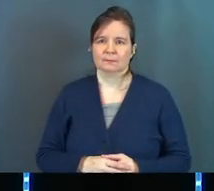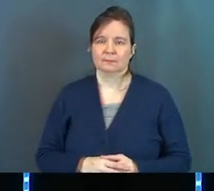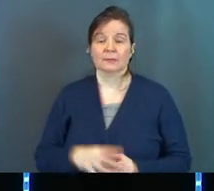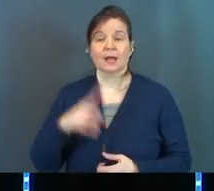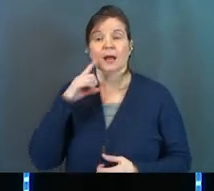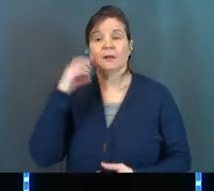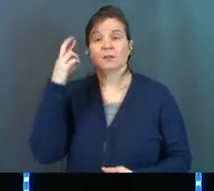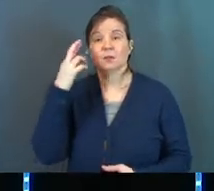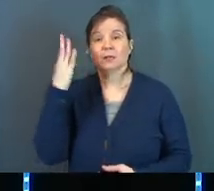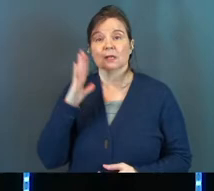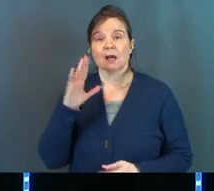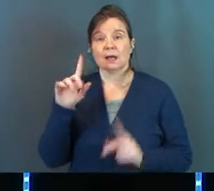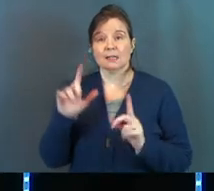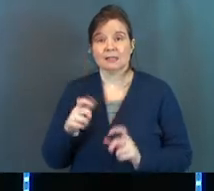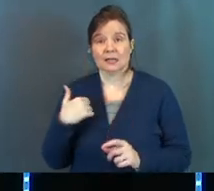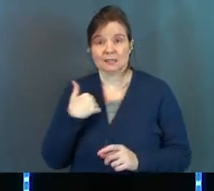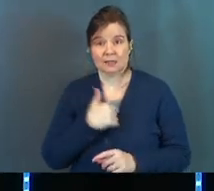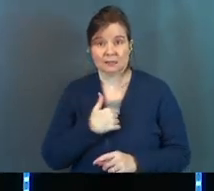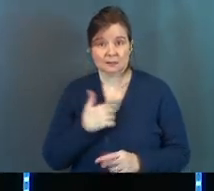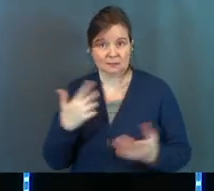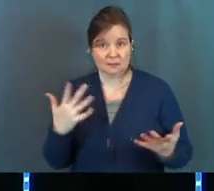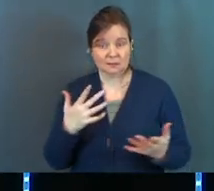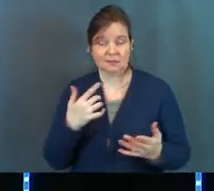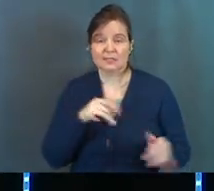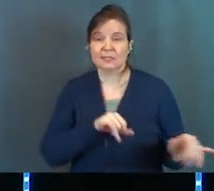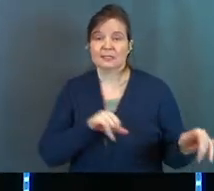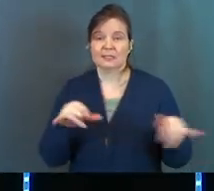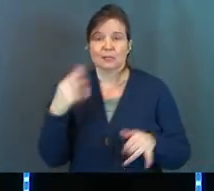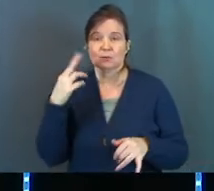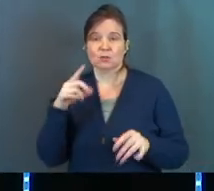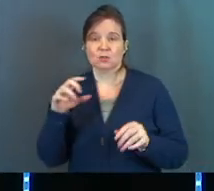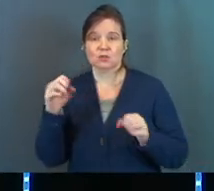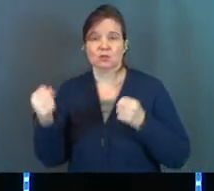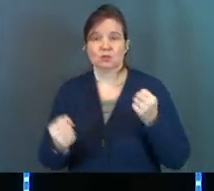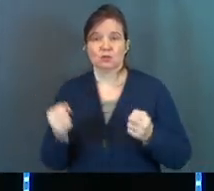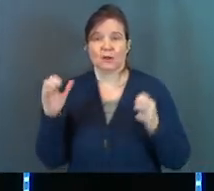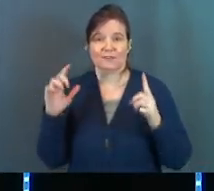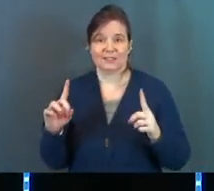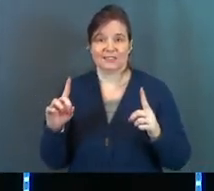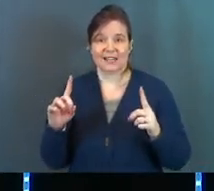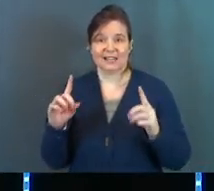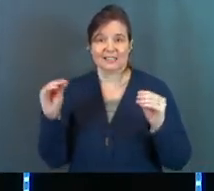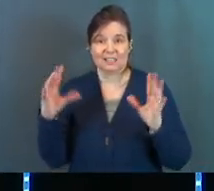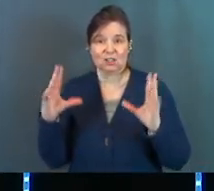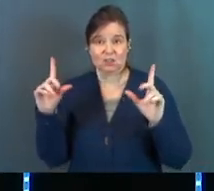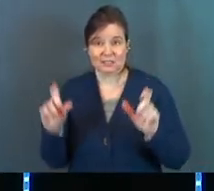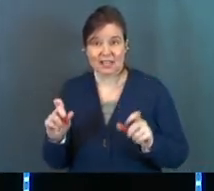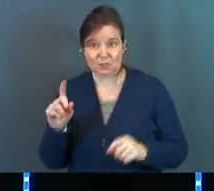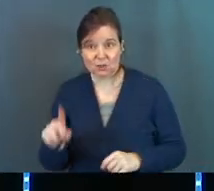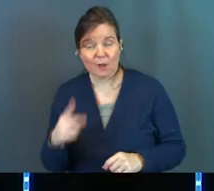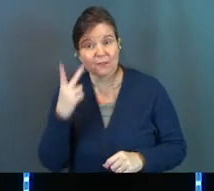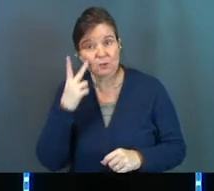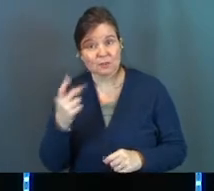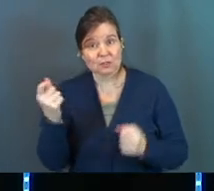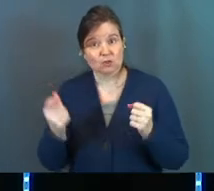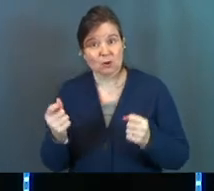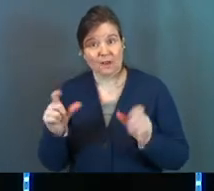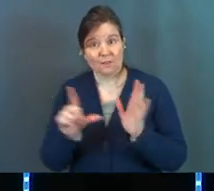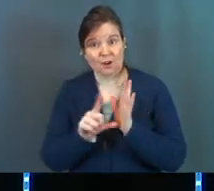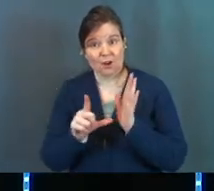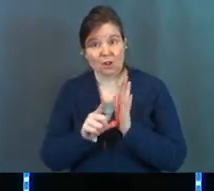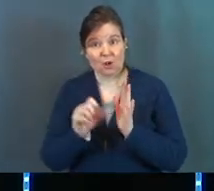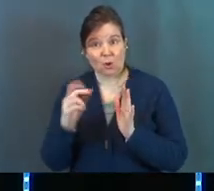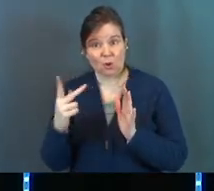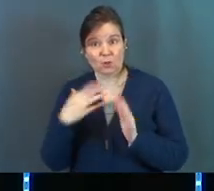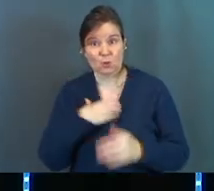I think the reason God tests us is the same reason your driver's ed teacher tests you. Have you ever seen a driver in Lawton,